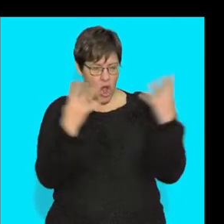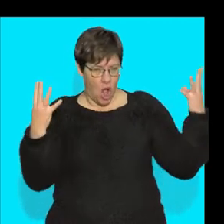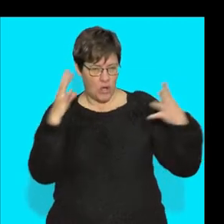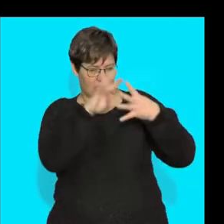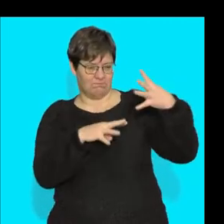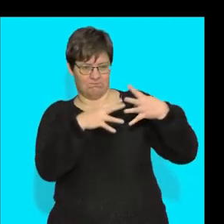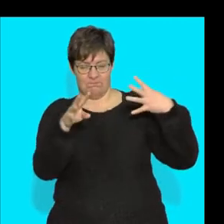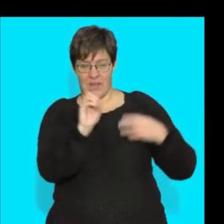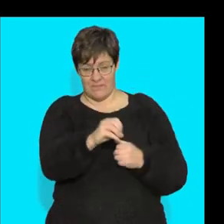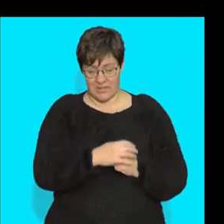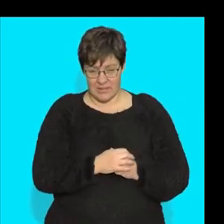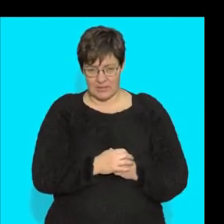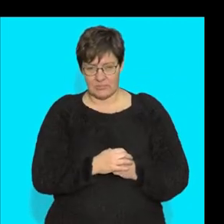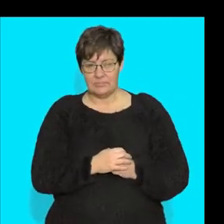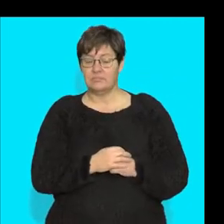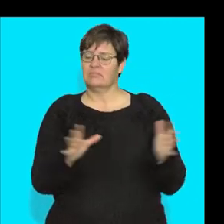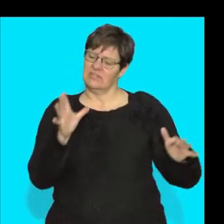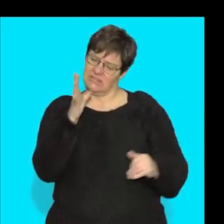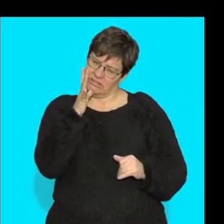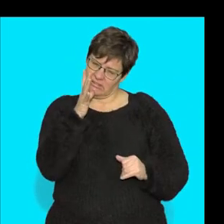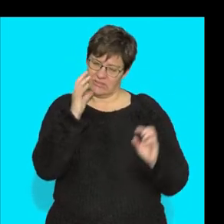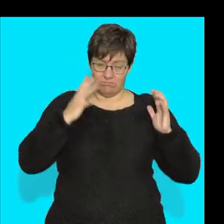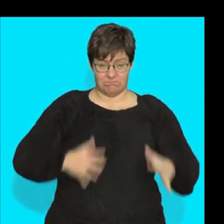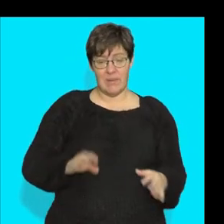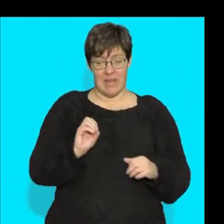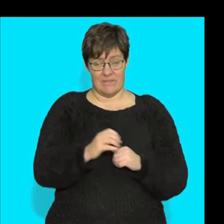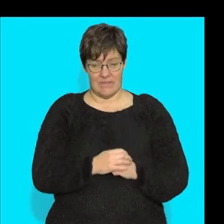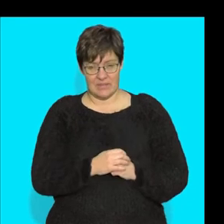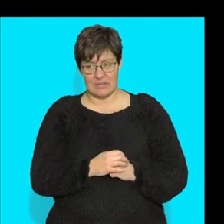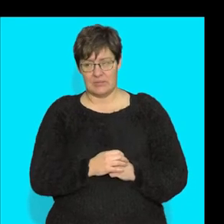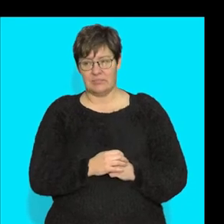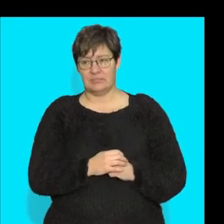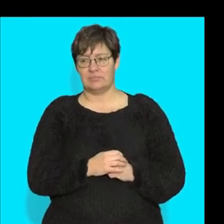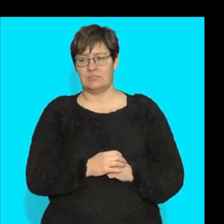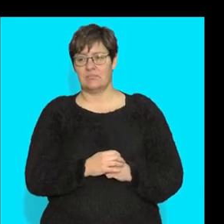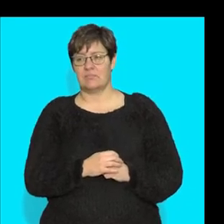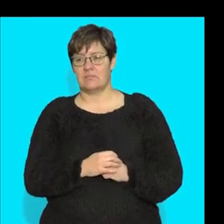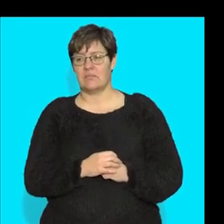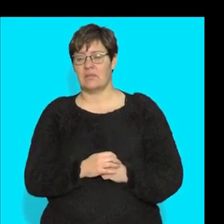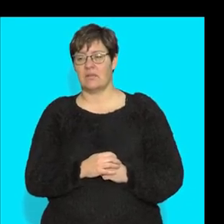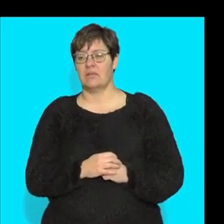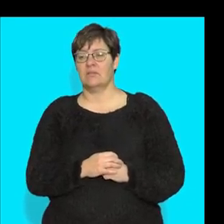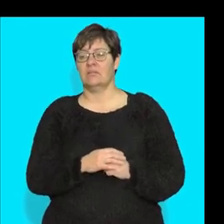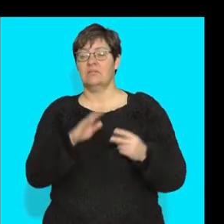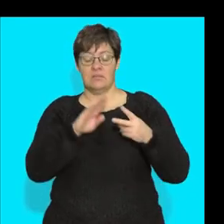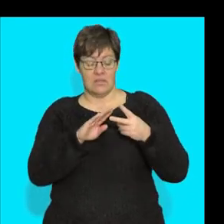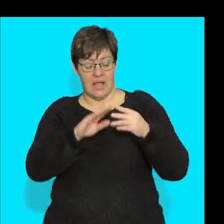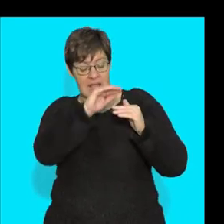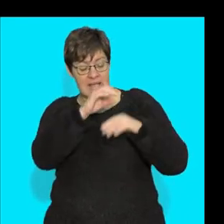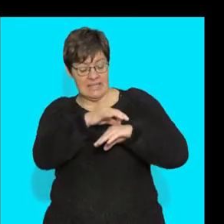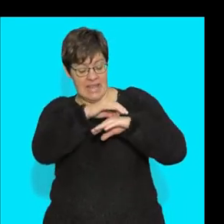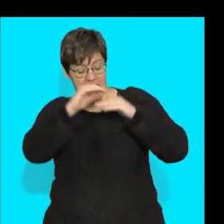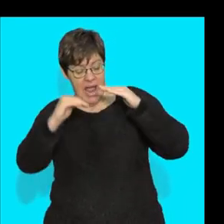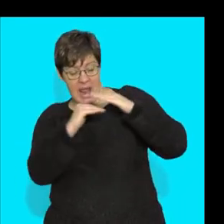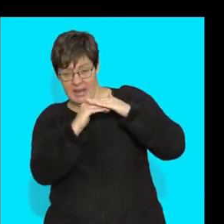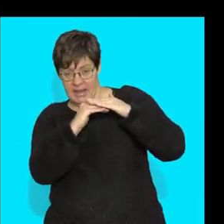This is the most abundant tissue. Now what happens is underneath the skin, what I